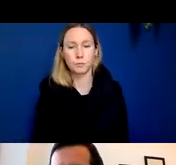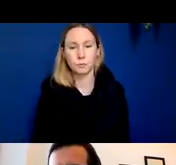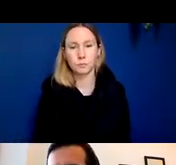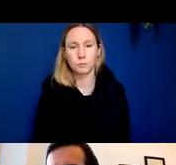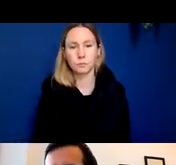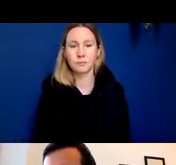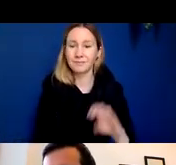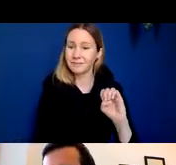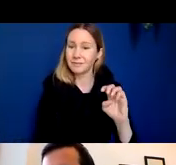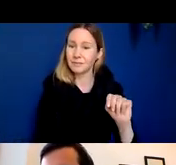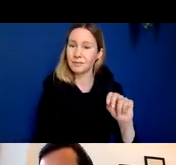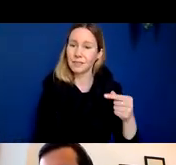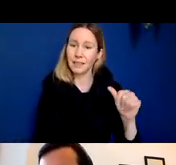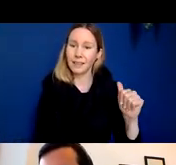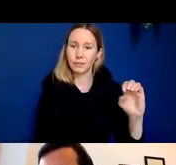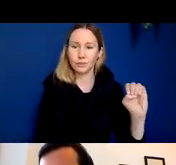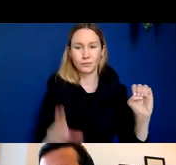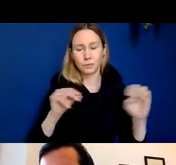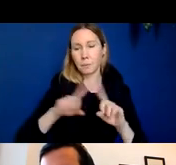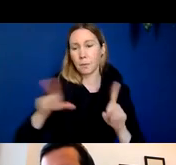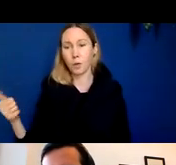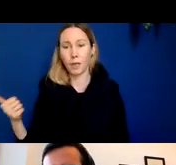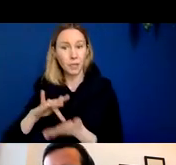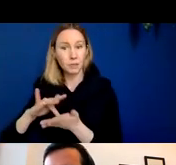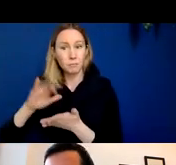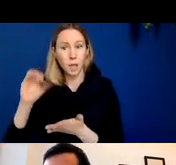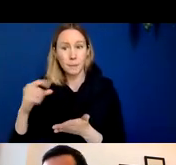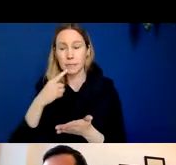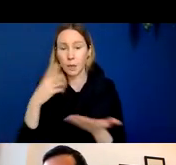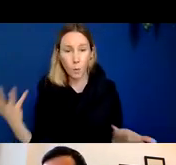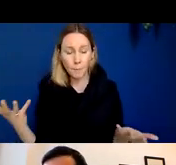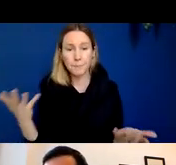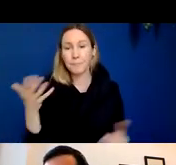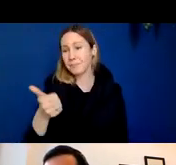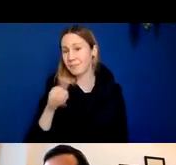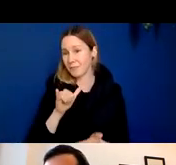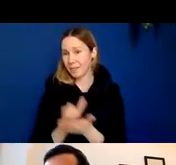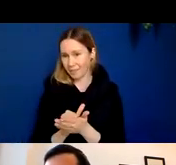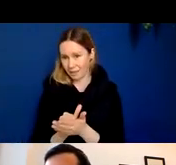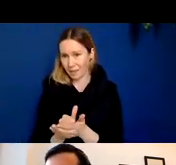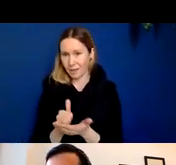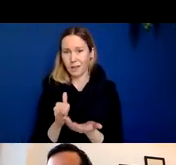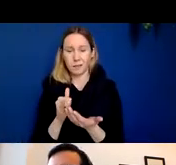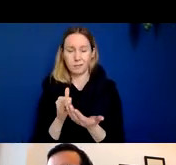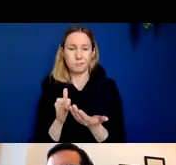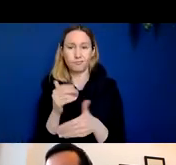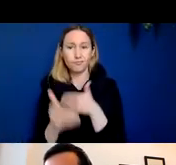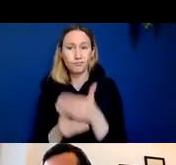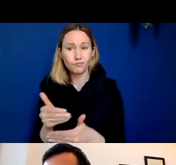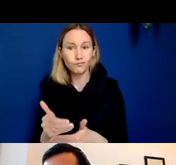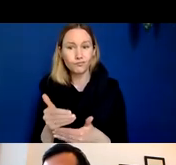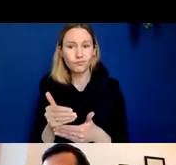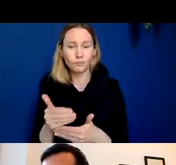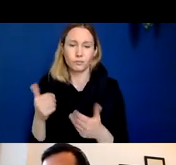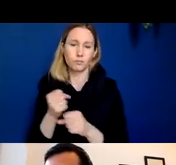engaged trial but the explanation that biogen has given for this is that that protocol amendment also created a